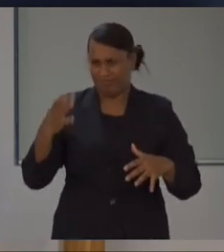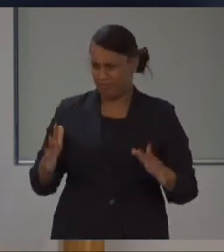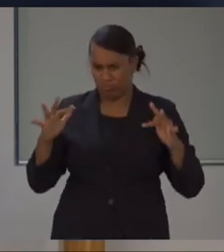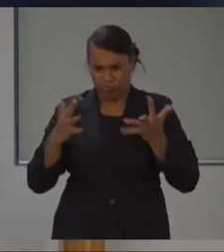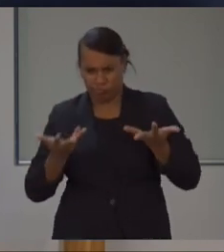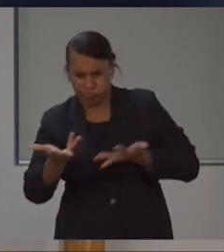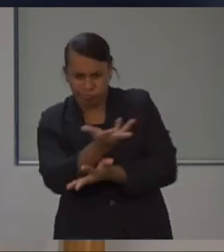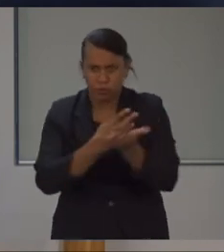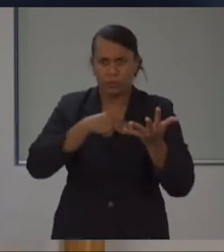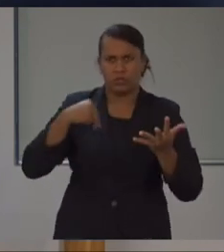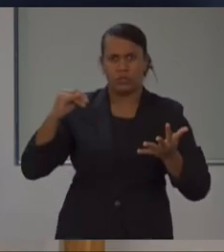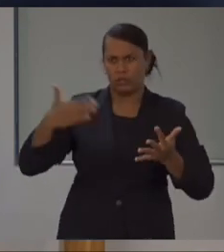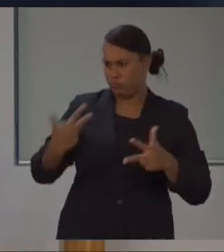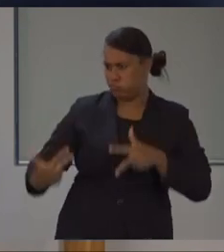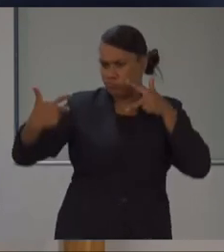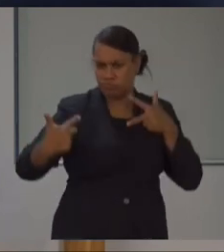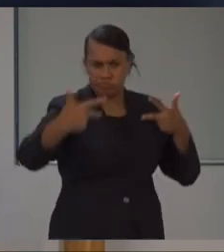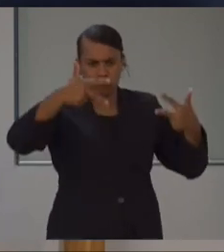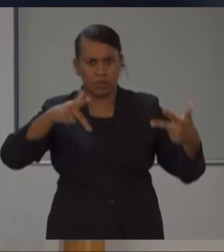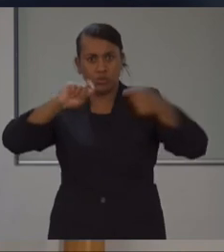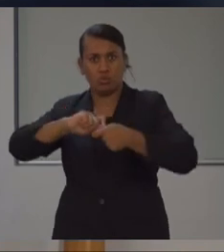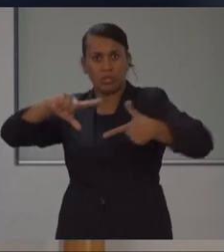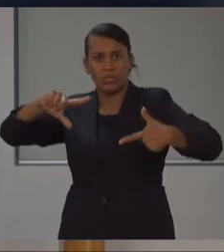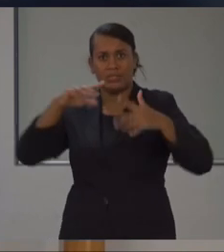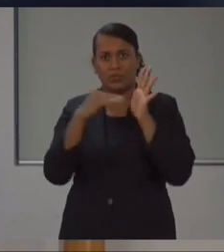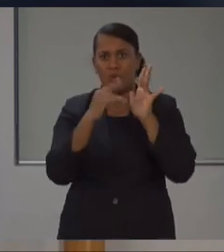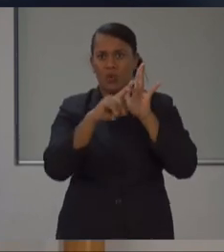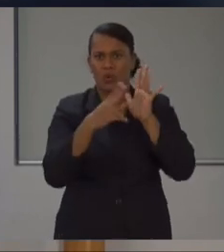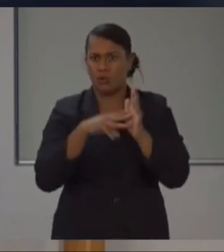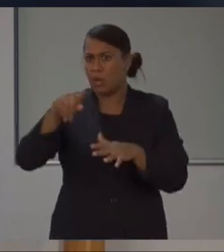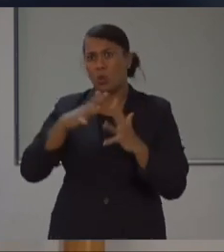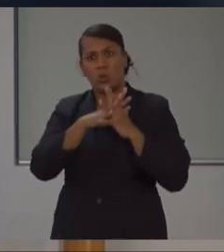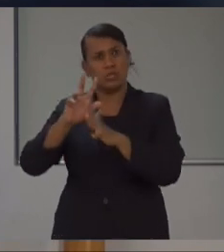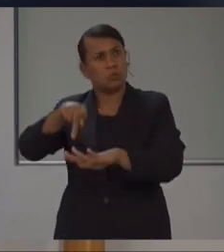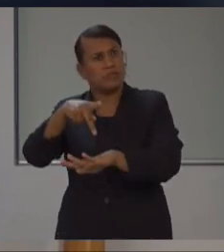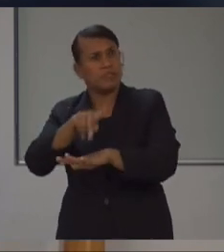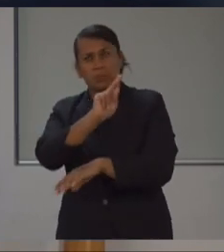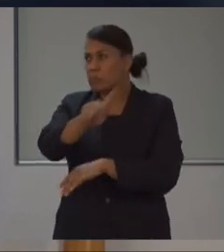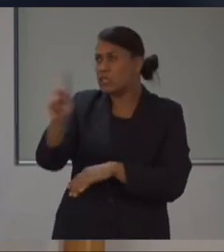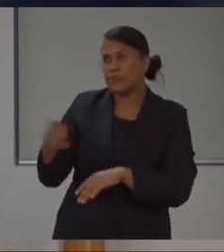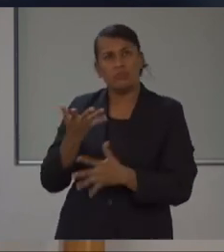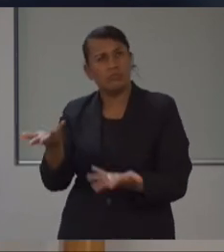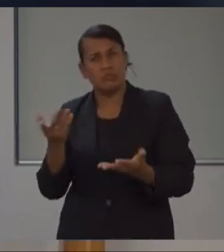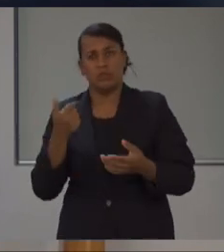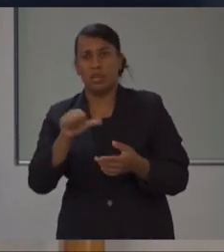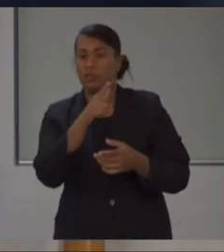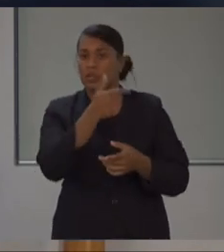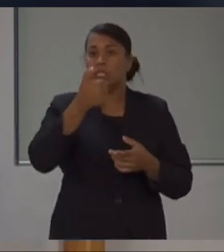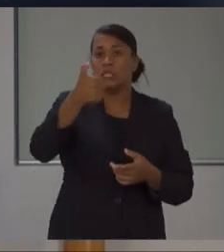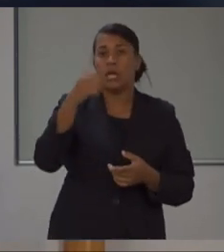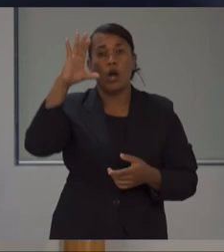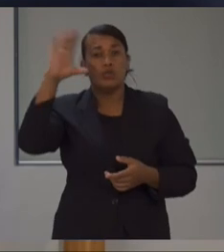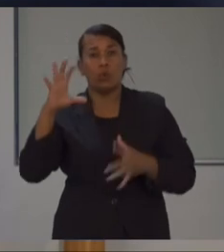If you think about it, we are the only country from the Western Pacific region that was nominated, one of the only six countries in the world that was nominated,